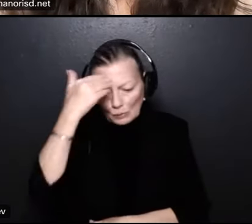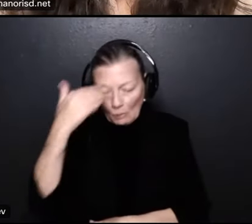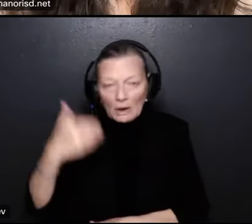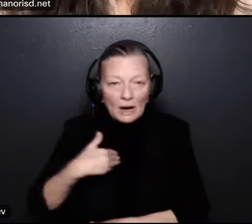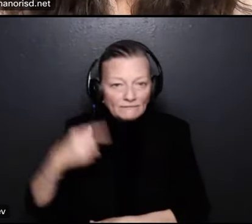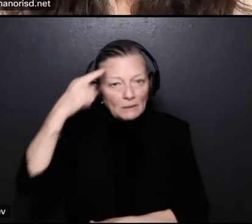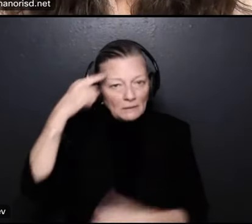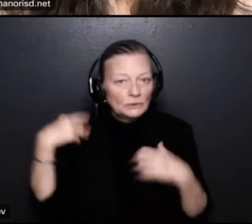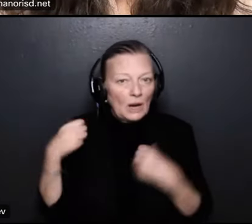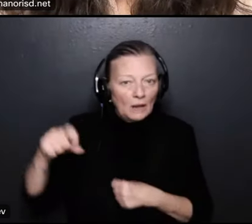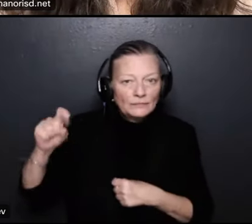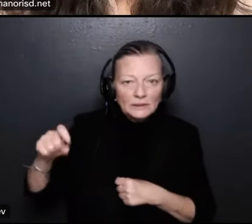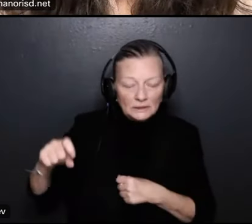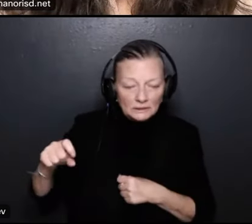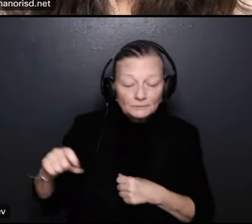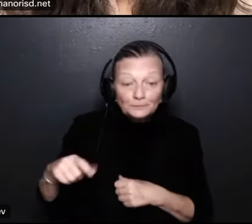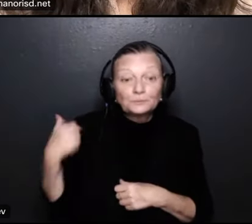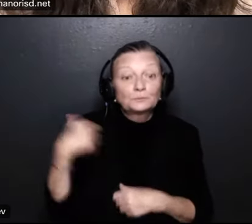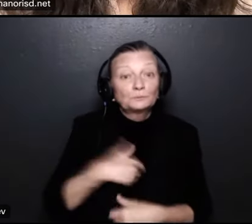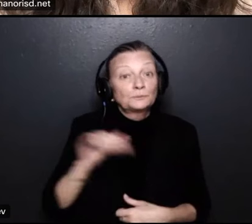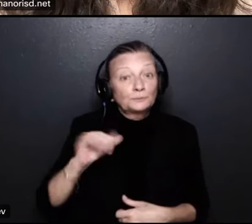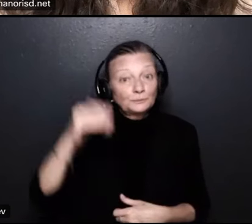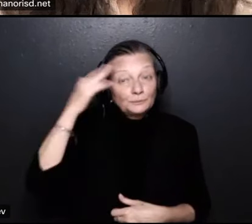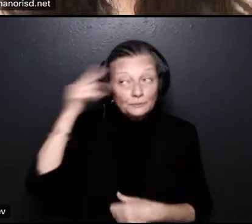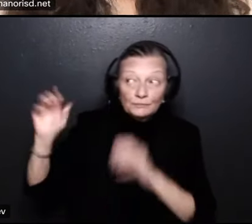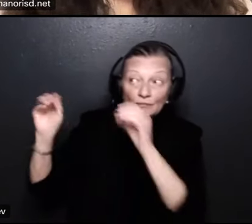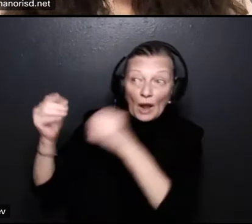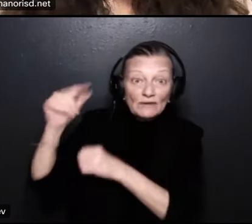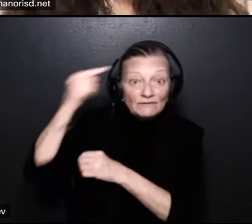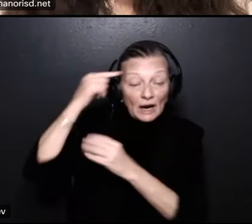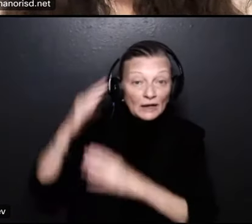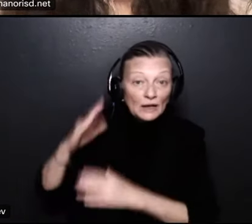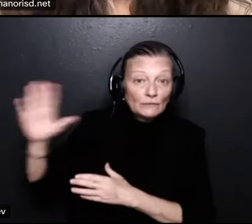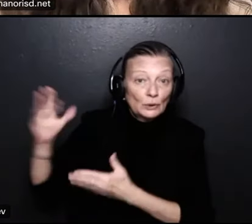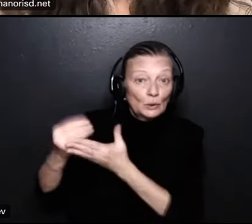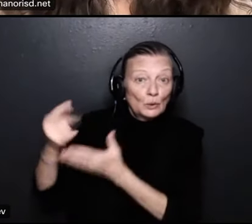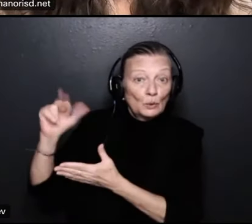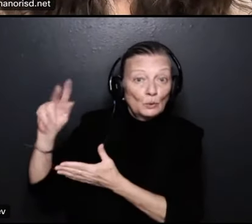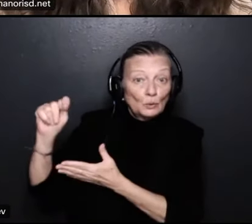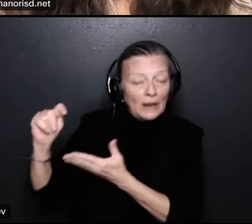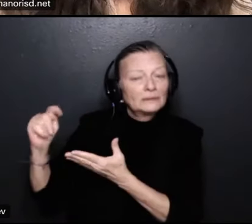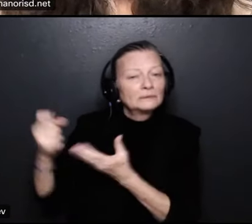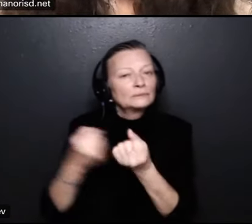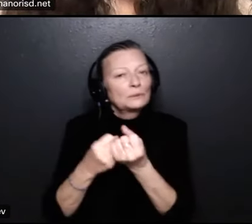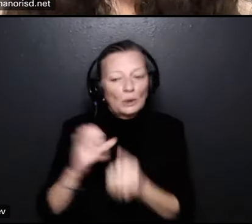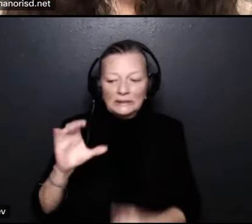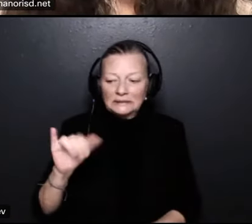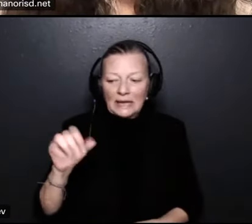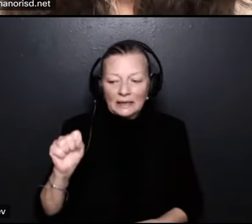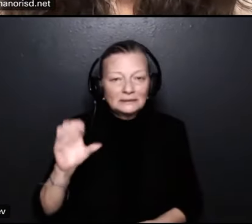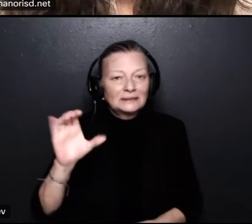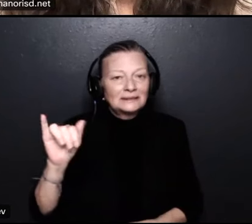into this budget season knowing that we lost the office of the governor grant which funded cis and cis provided some of those supports as well